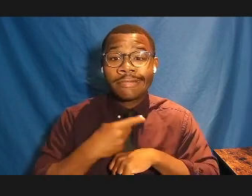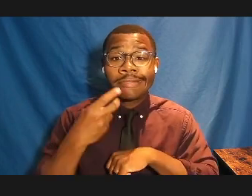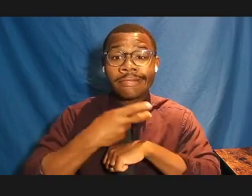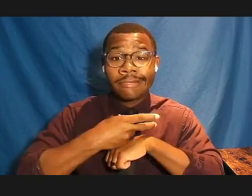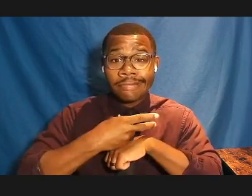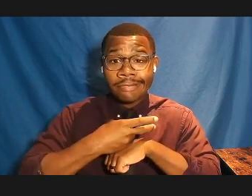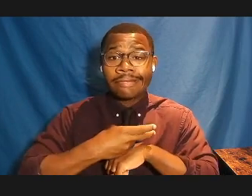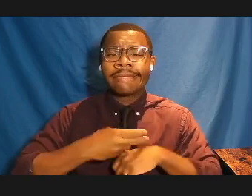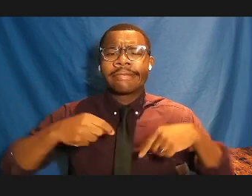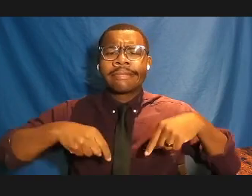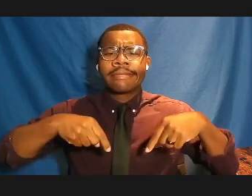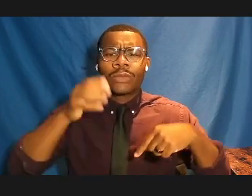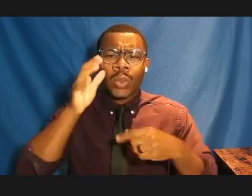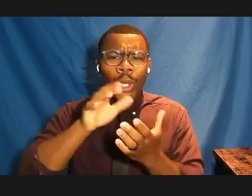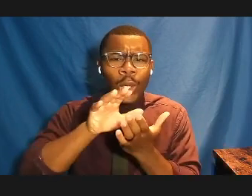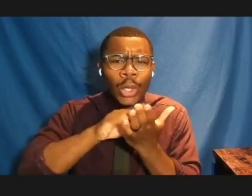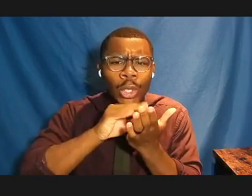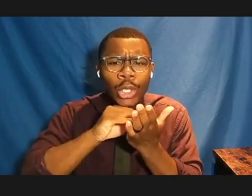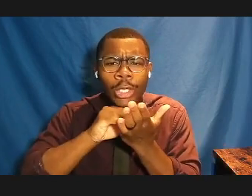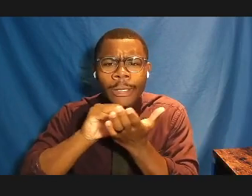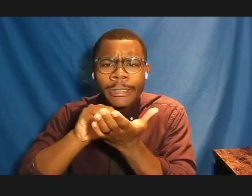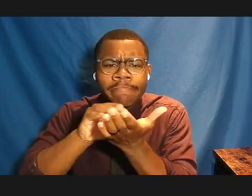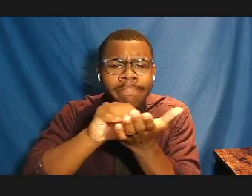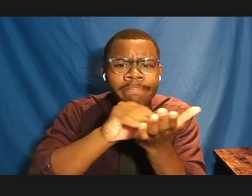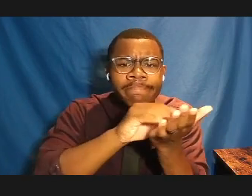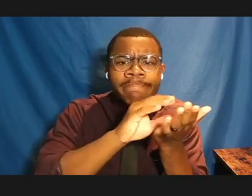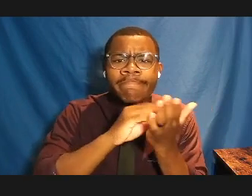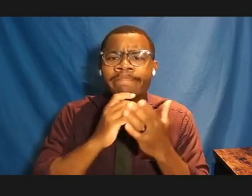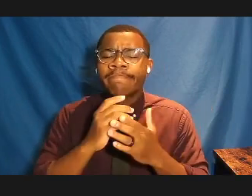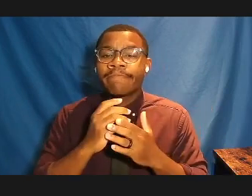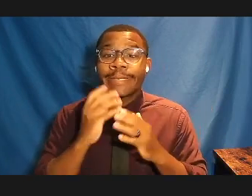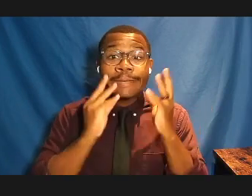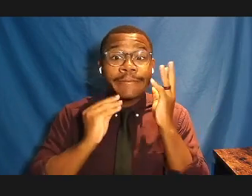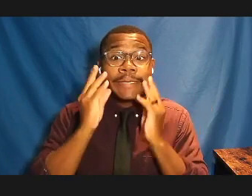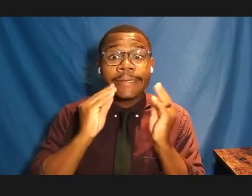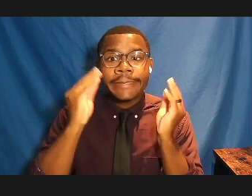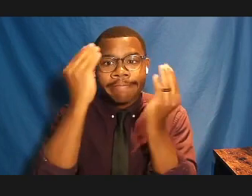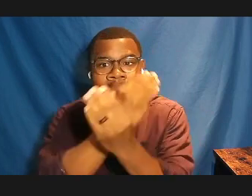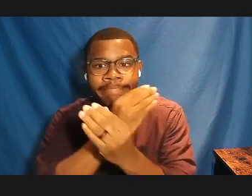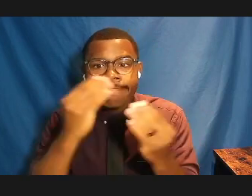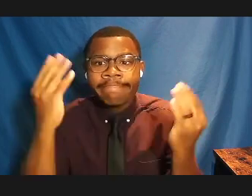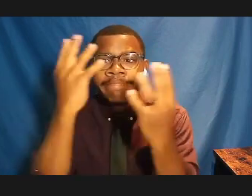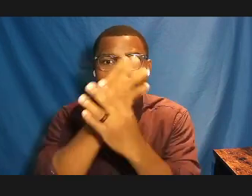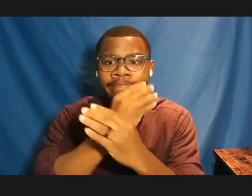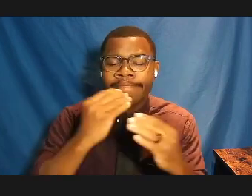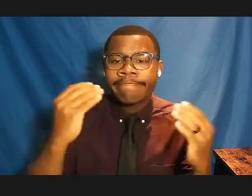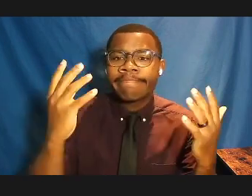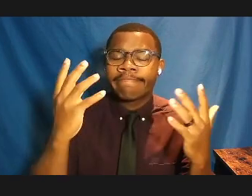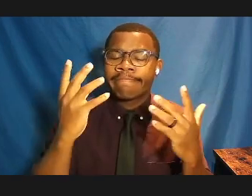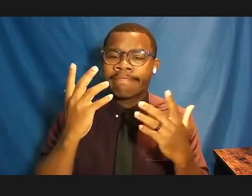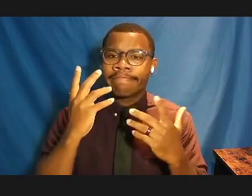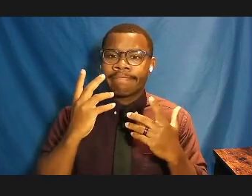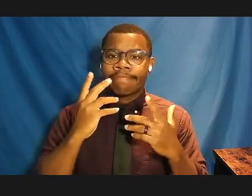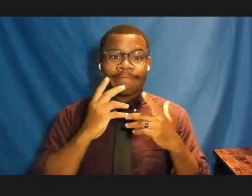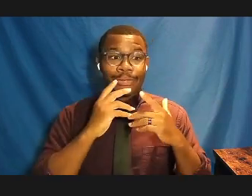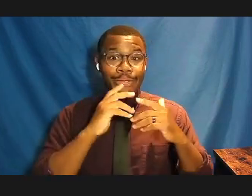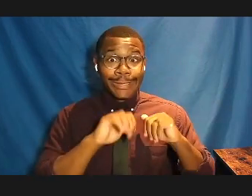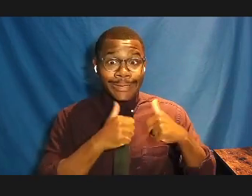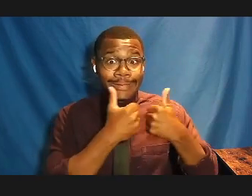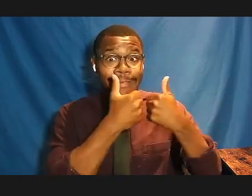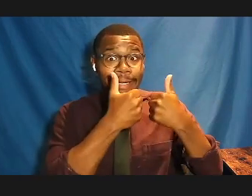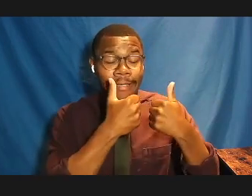from each other and sharing our experiences of where we've found challenges, where we've found